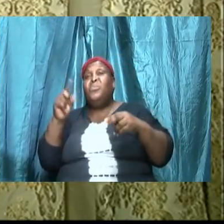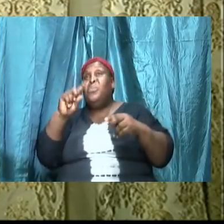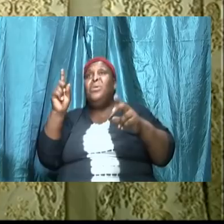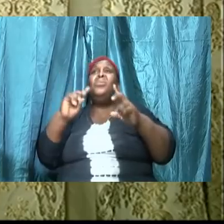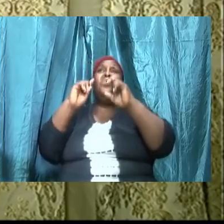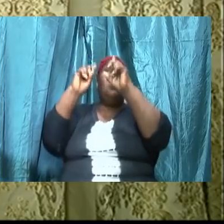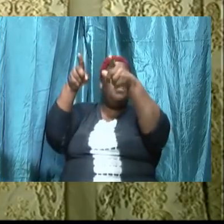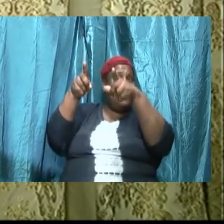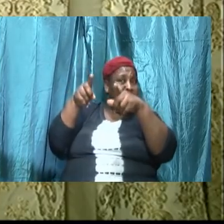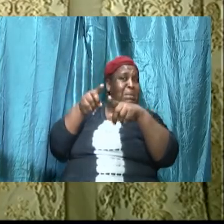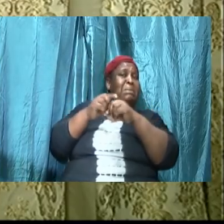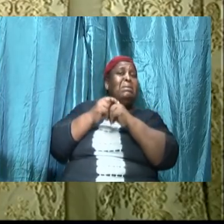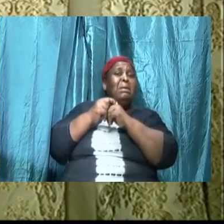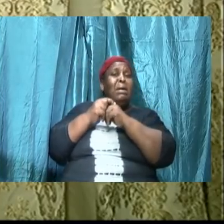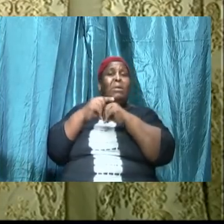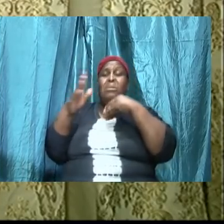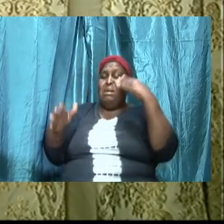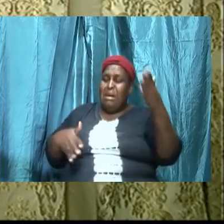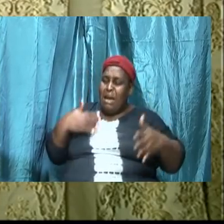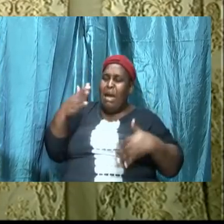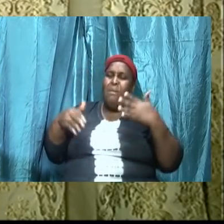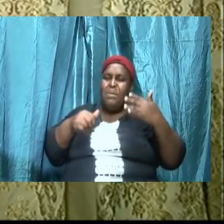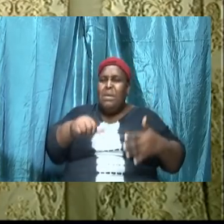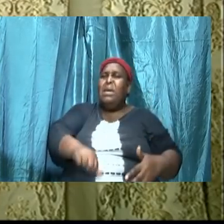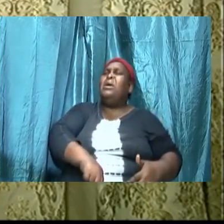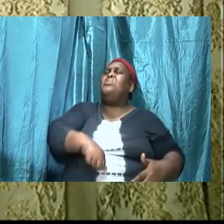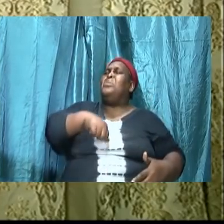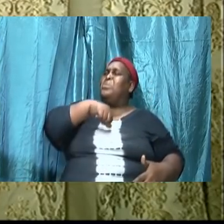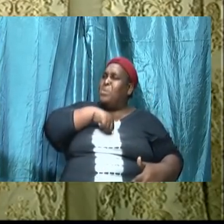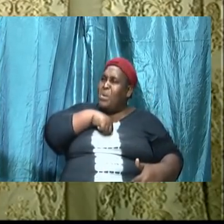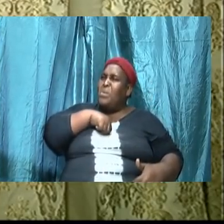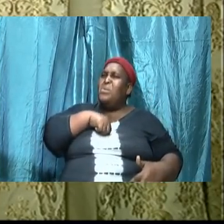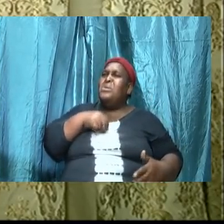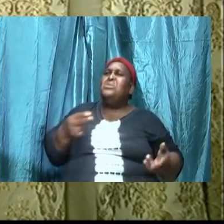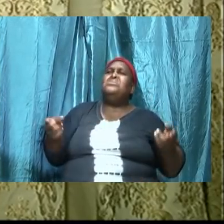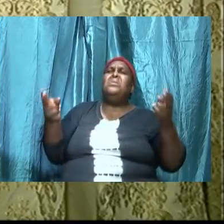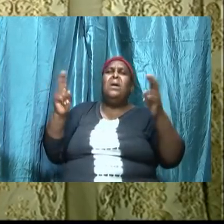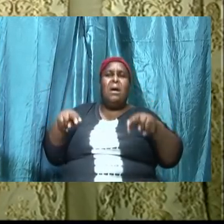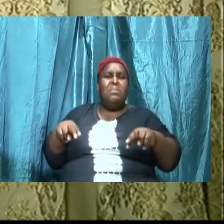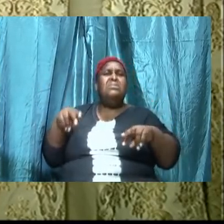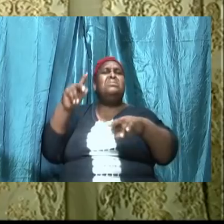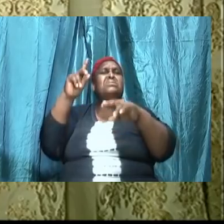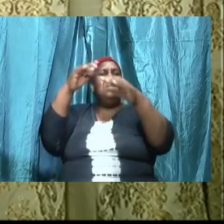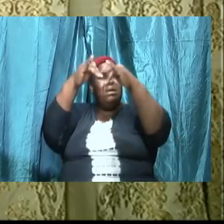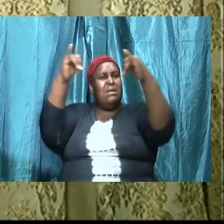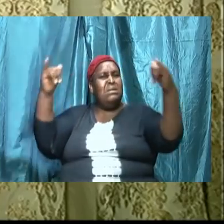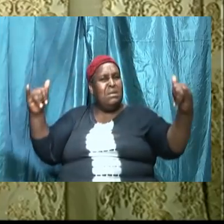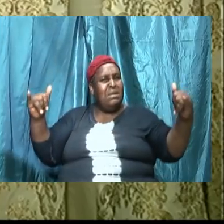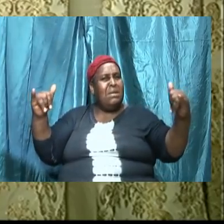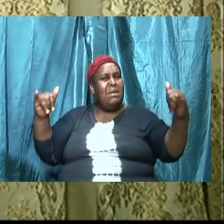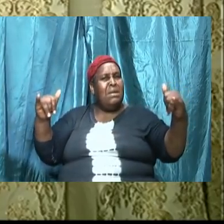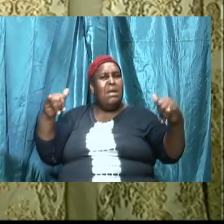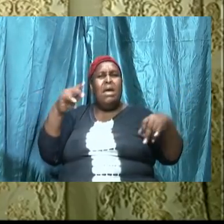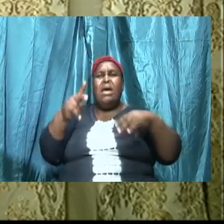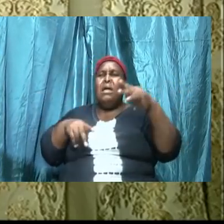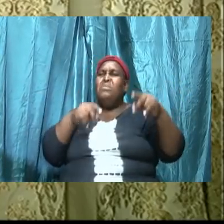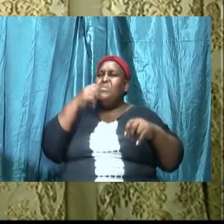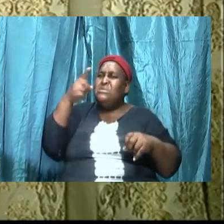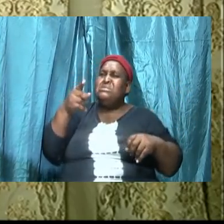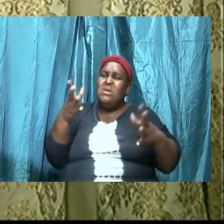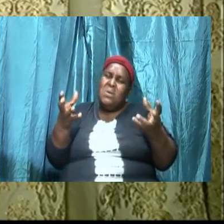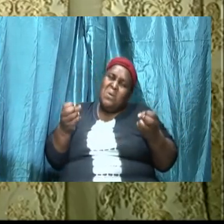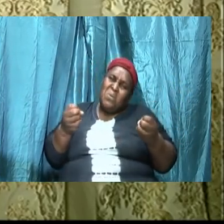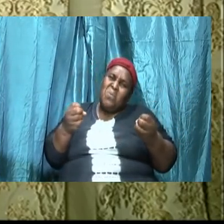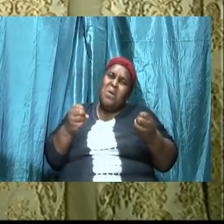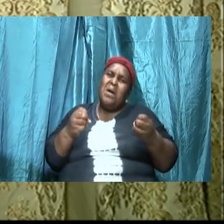this local assembly and we are happy and proud to be under the tent I hear some things about the tent sometimes and folks saying oh I want to come under the tent